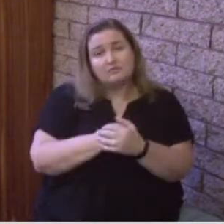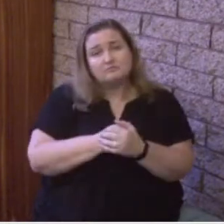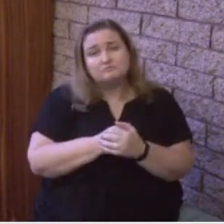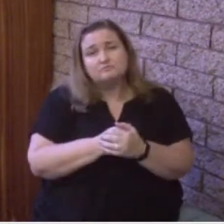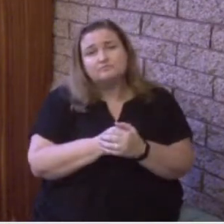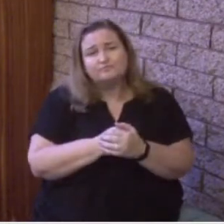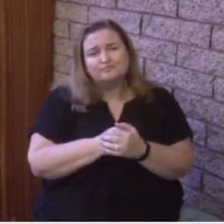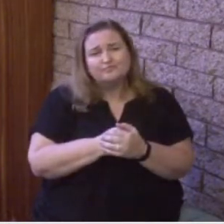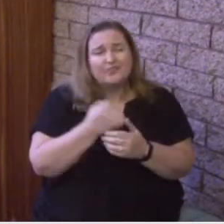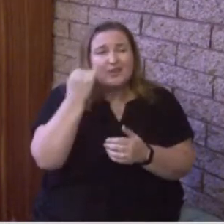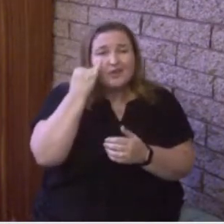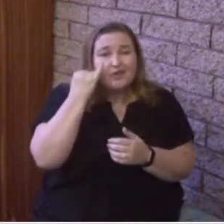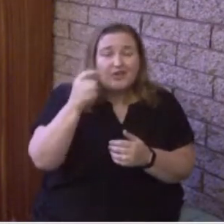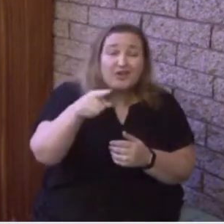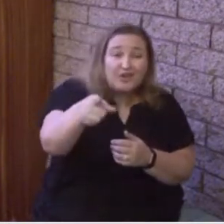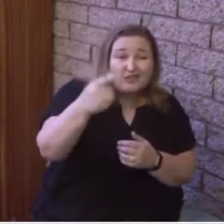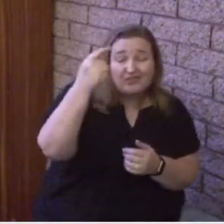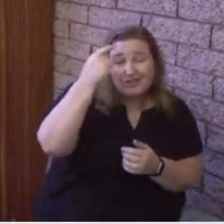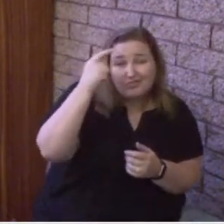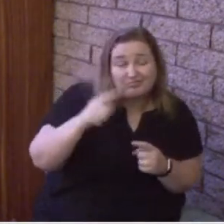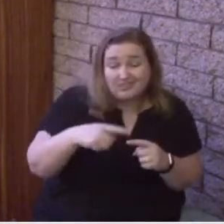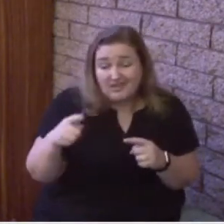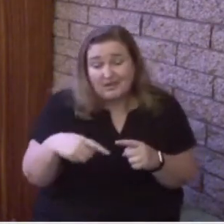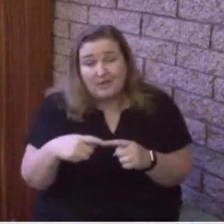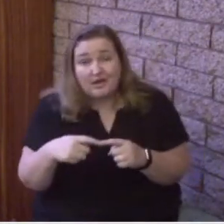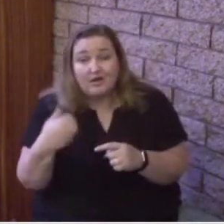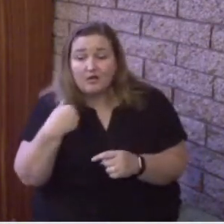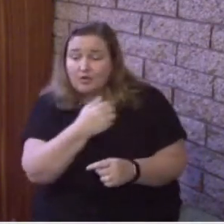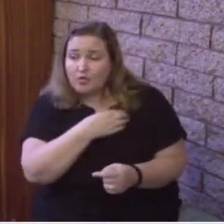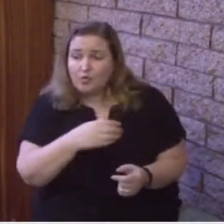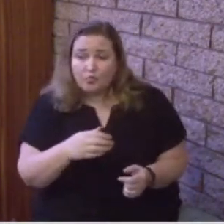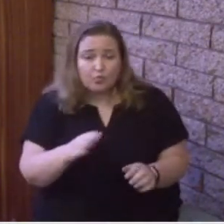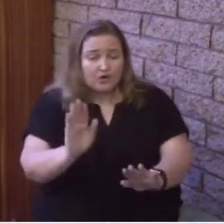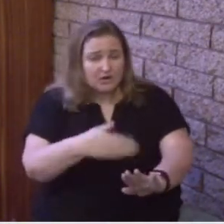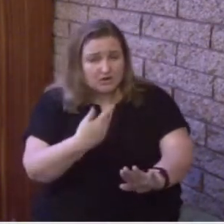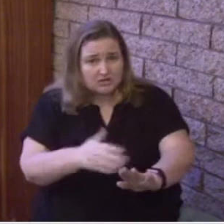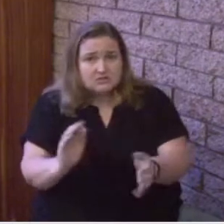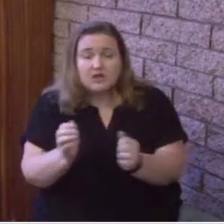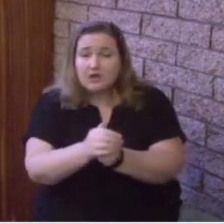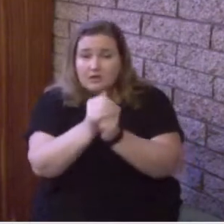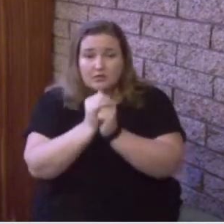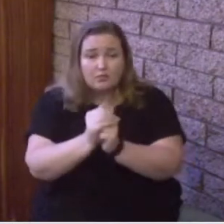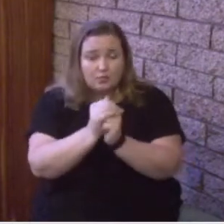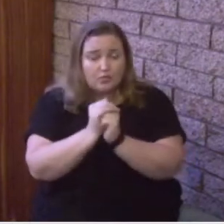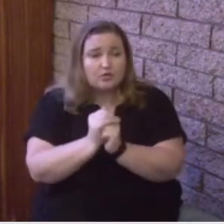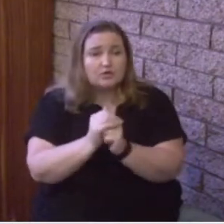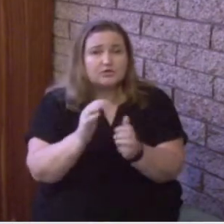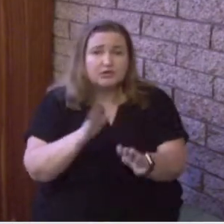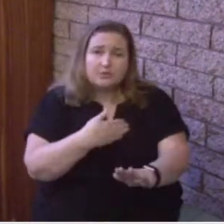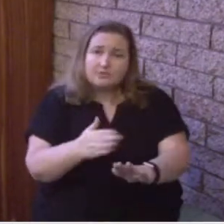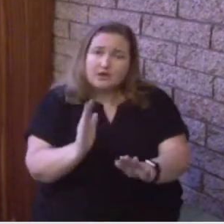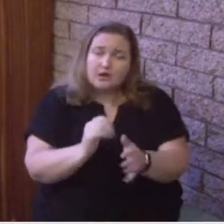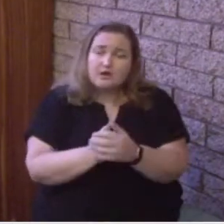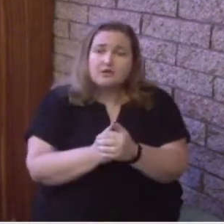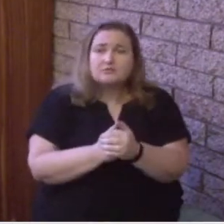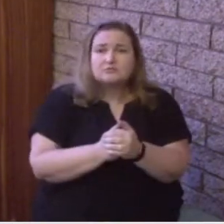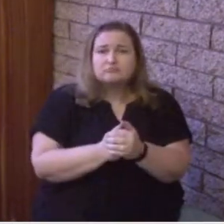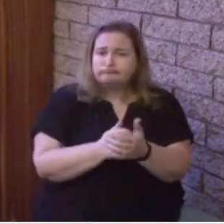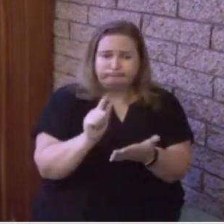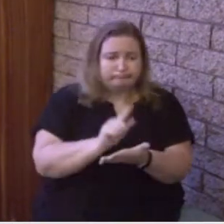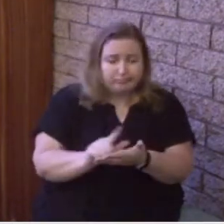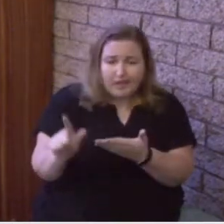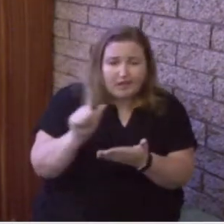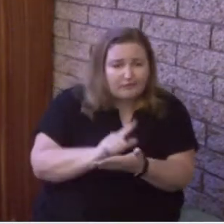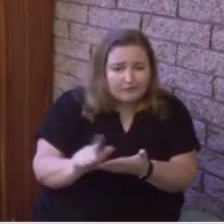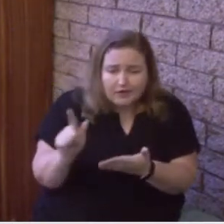I mean, if you think about it, we just sang some worship songs, and we do that week in and week out. We, every